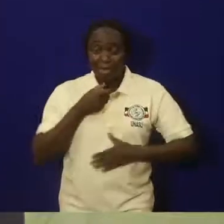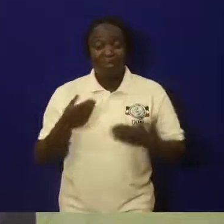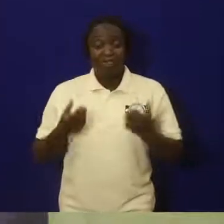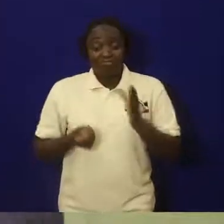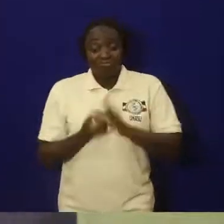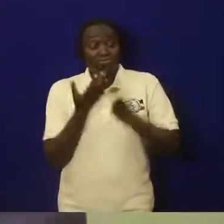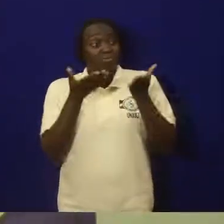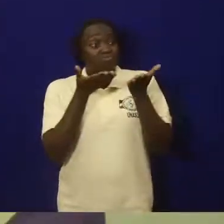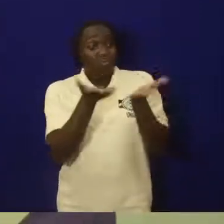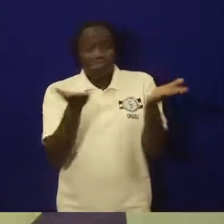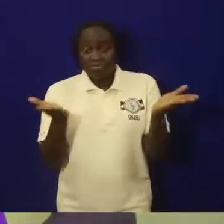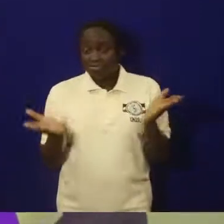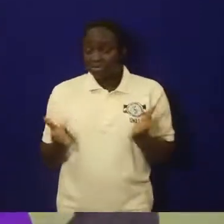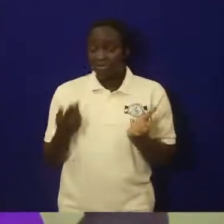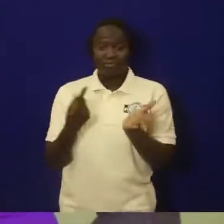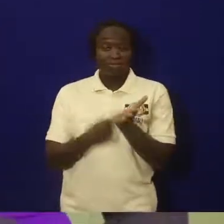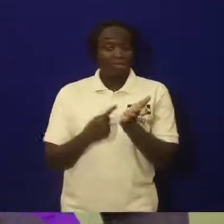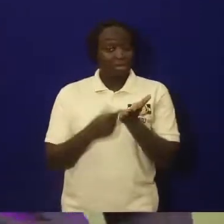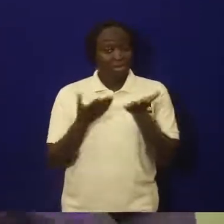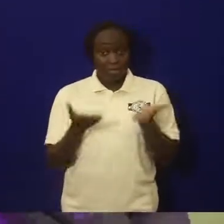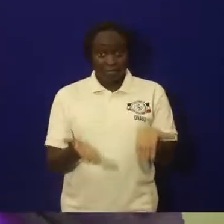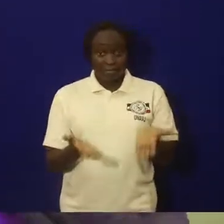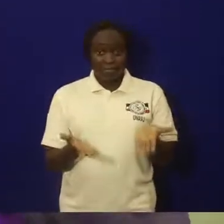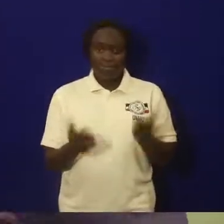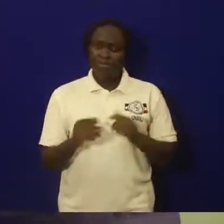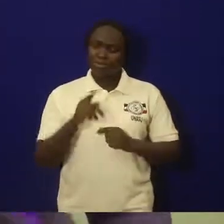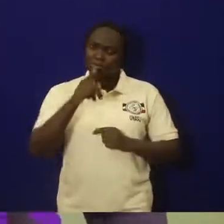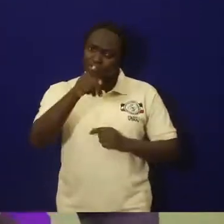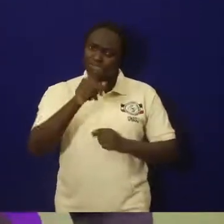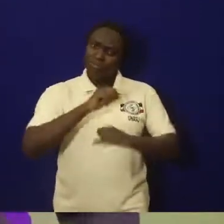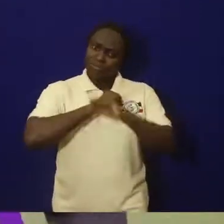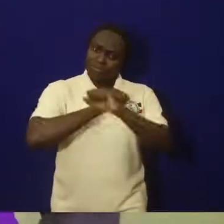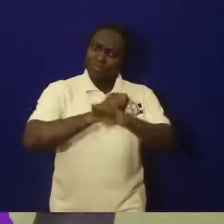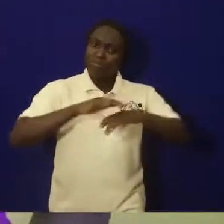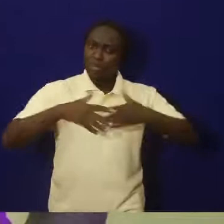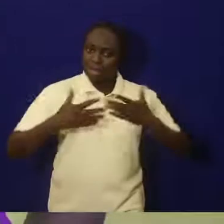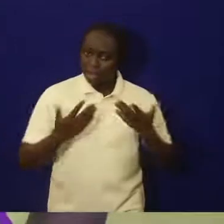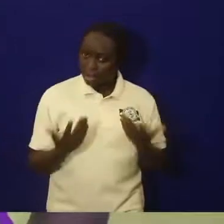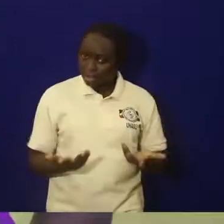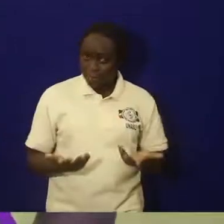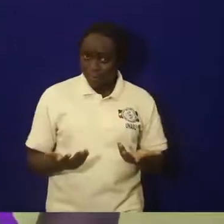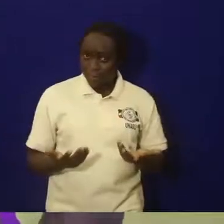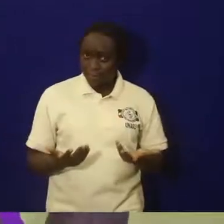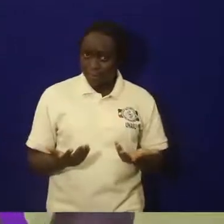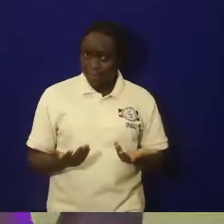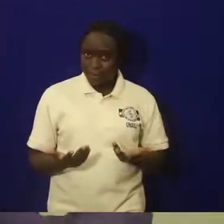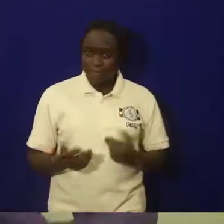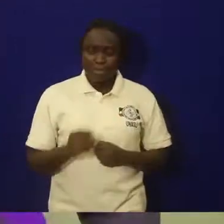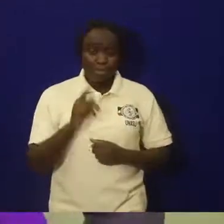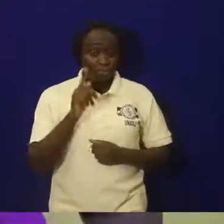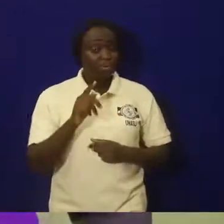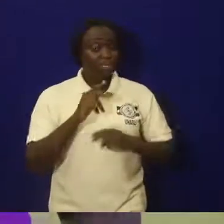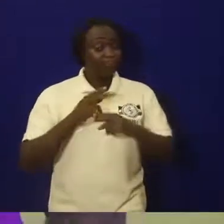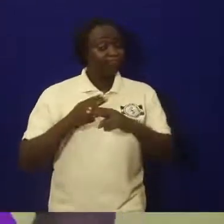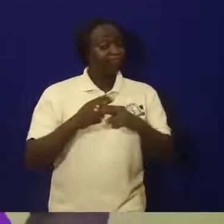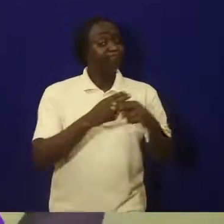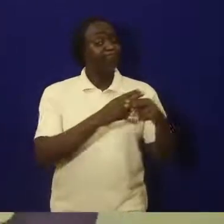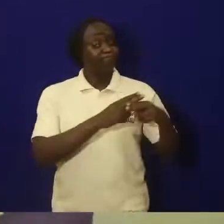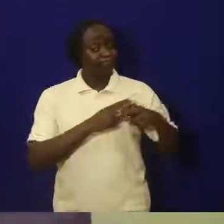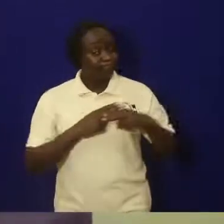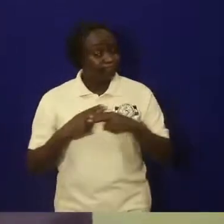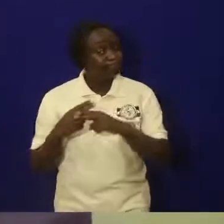country, so what you have to do is to take care, to be very careful.